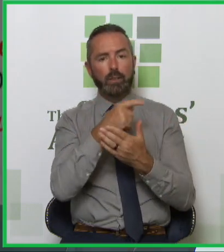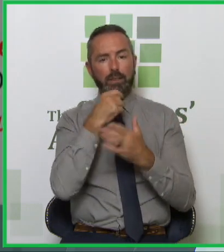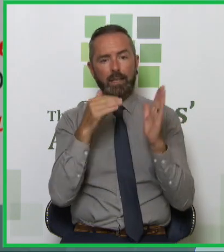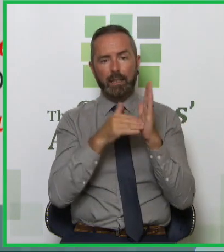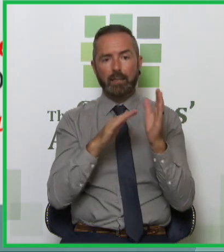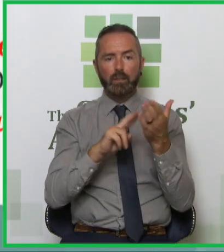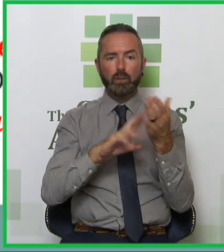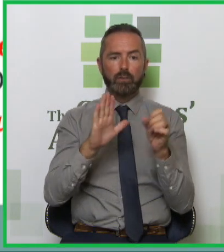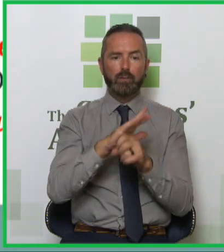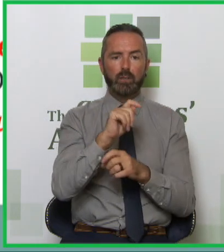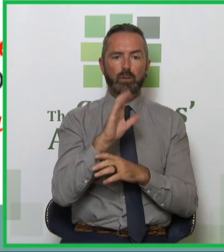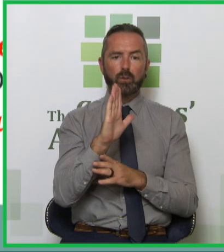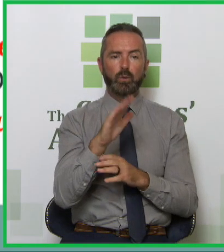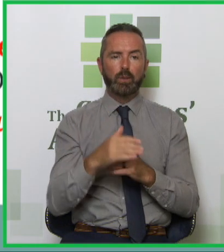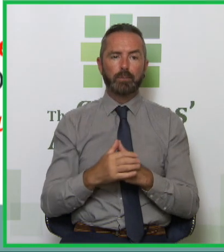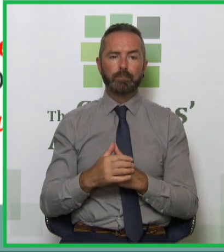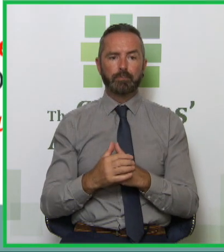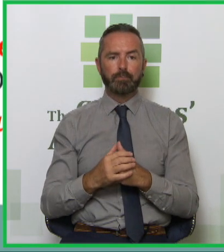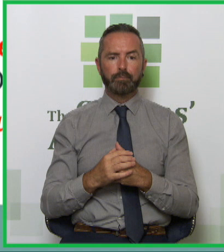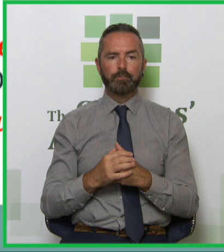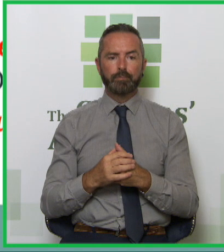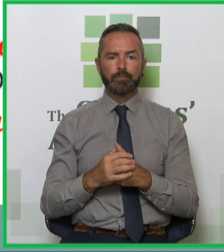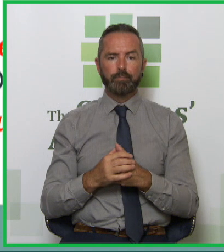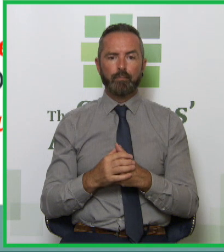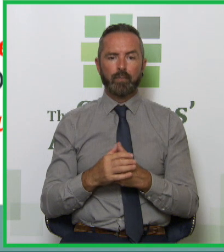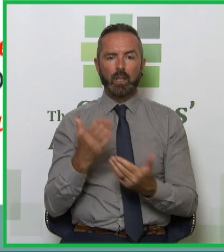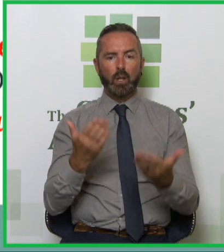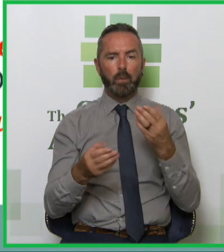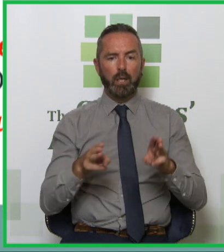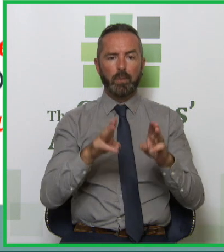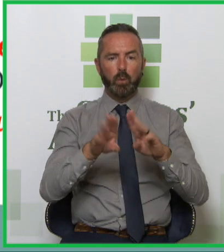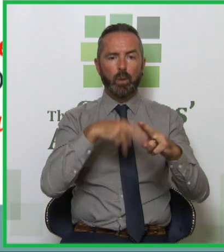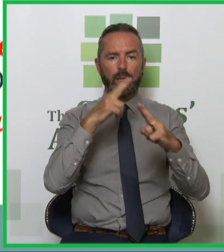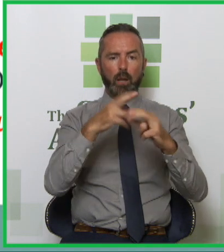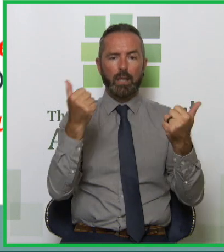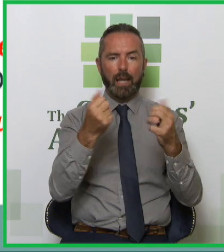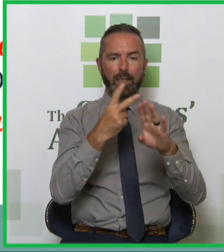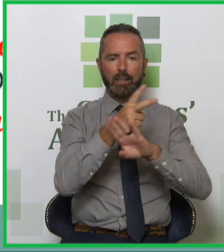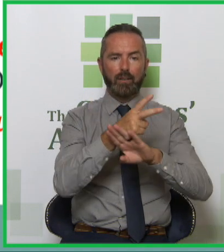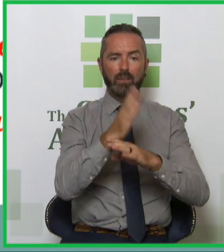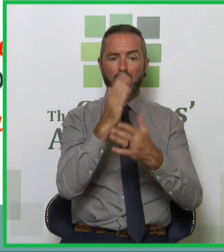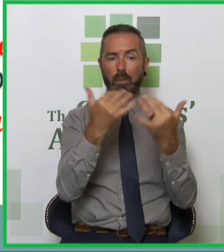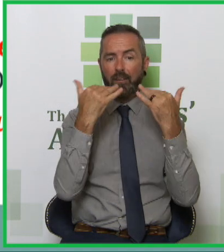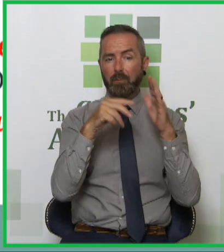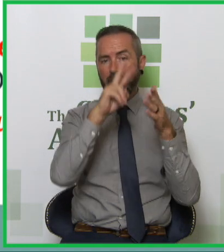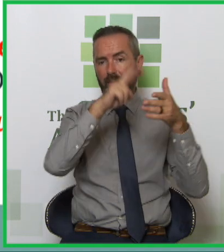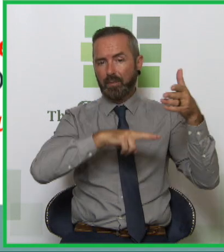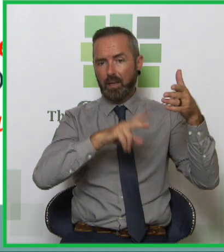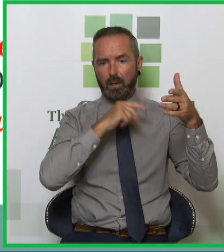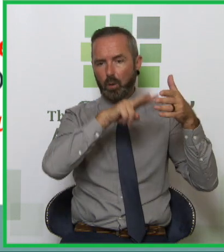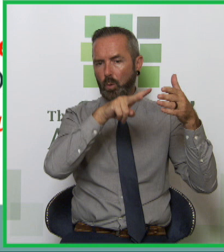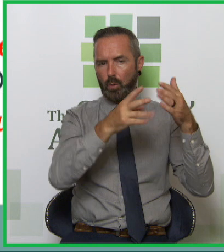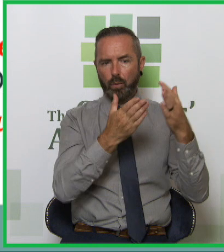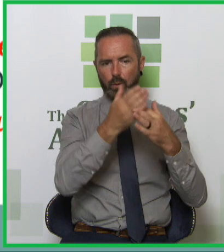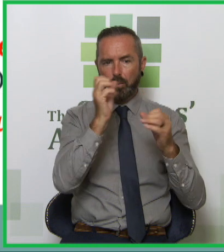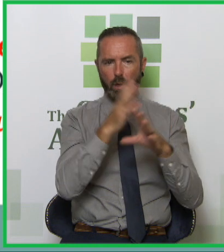useful tool in comparison to people who don't receive any intervention. I've given you some there. I'm not going to go through them. But the last